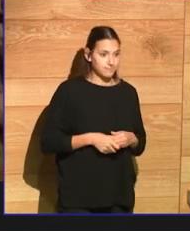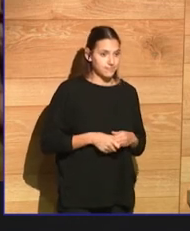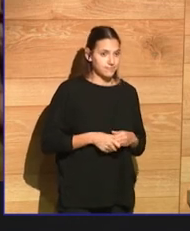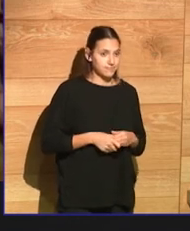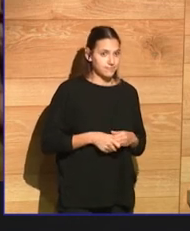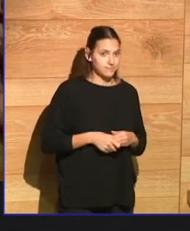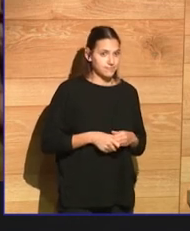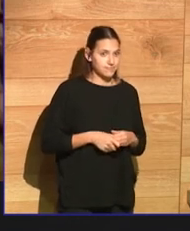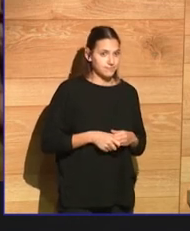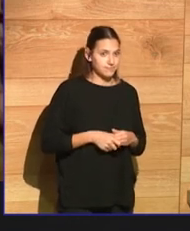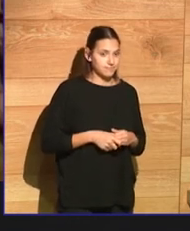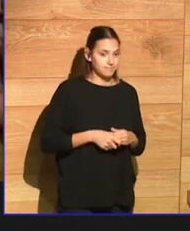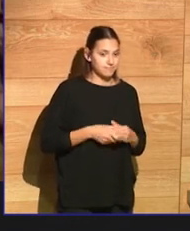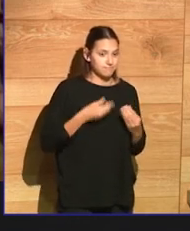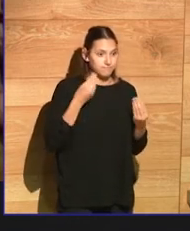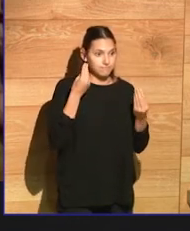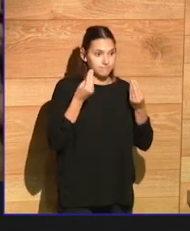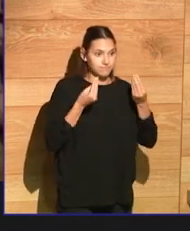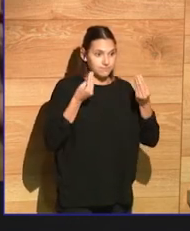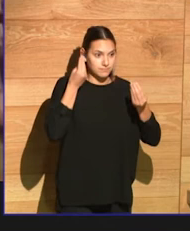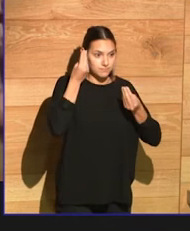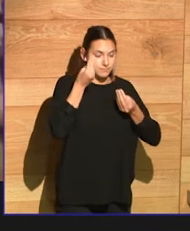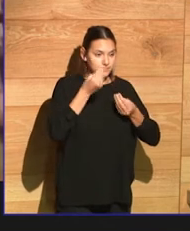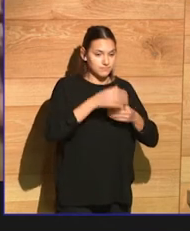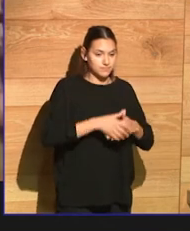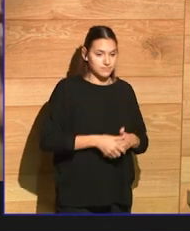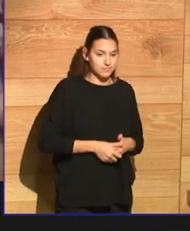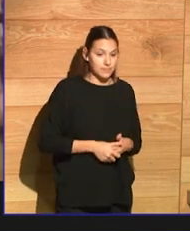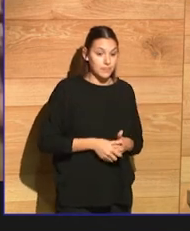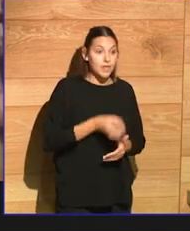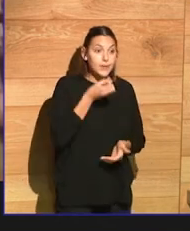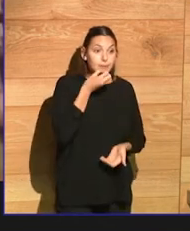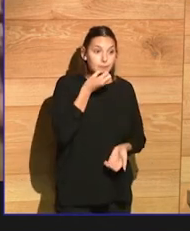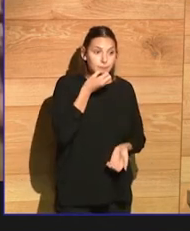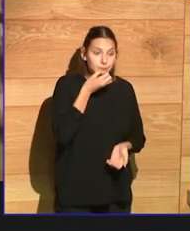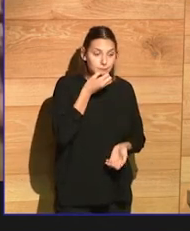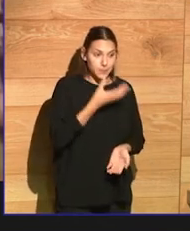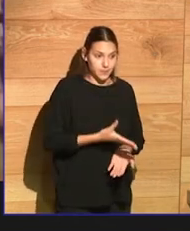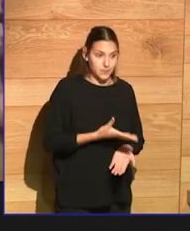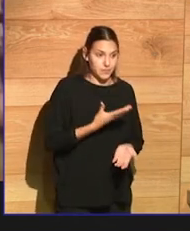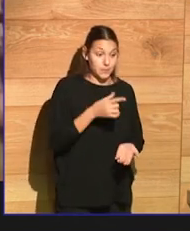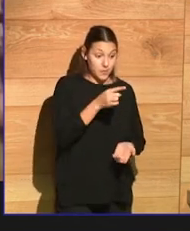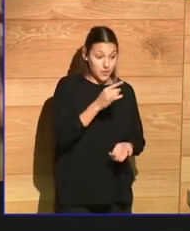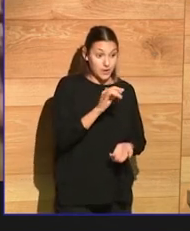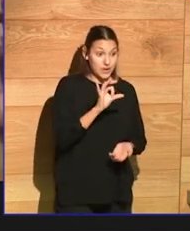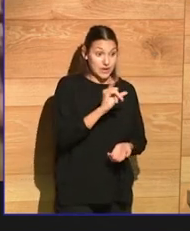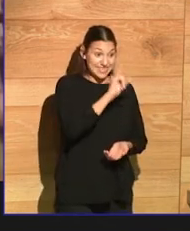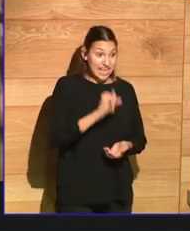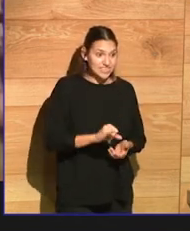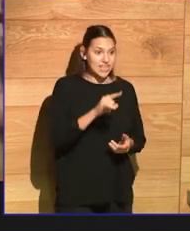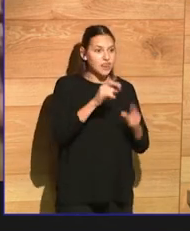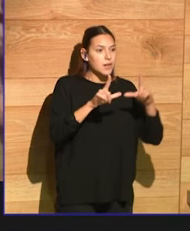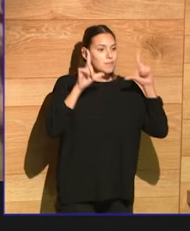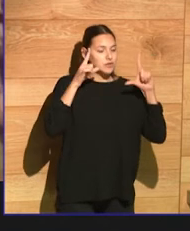In a way, Shasta is the only kind of reasonable character who isn't kind of wrapped up in one of the